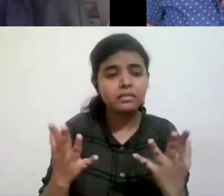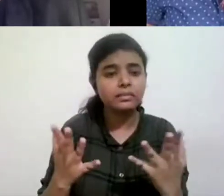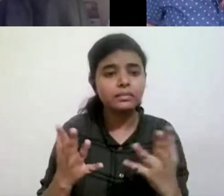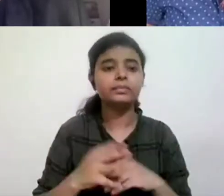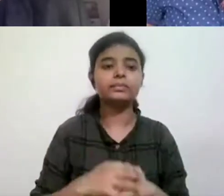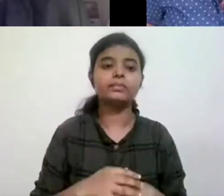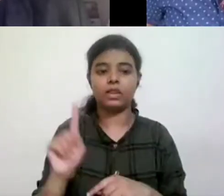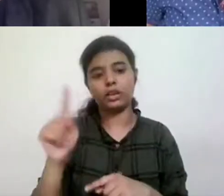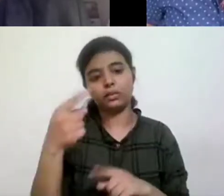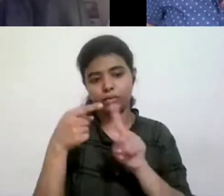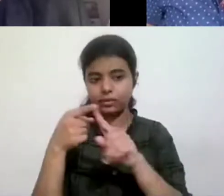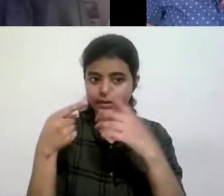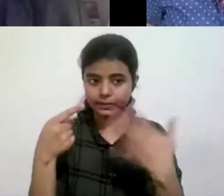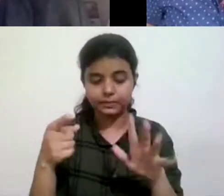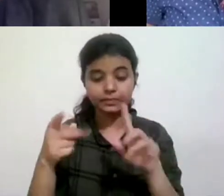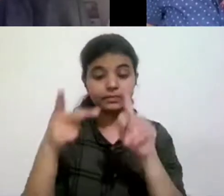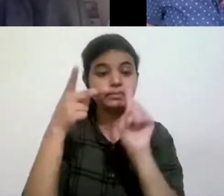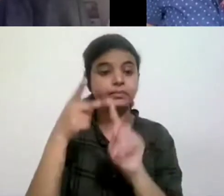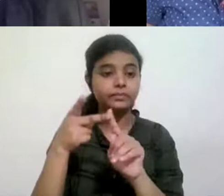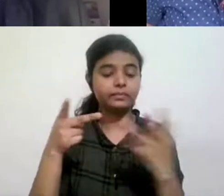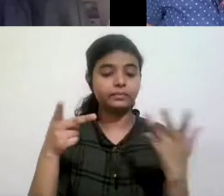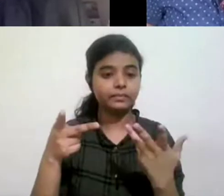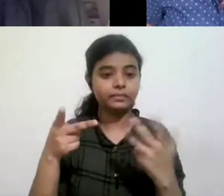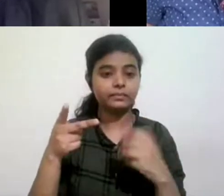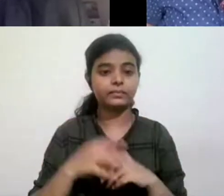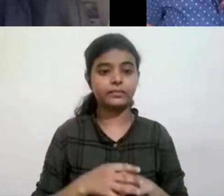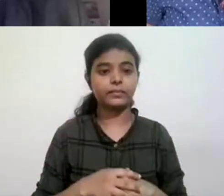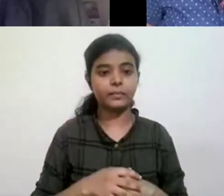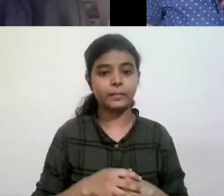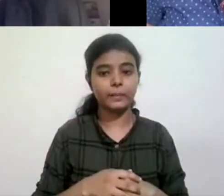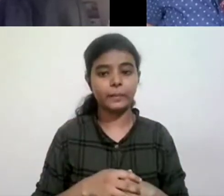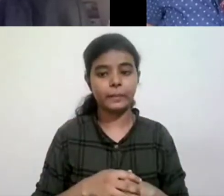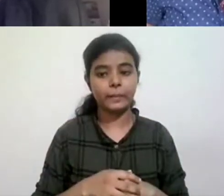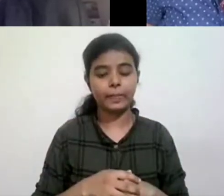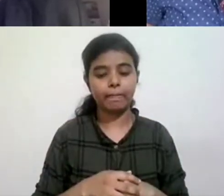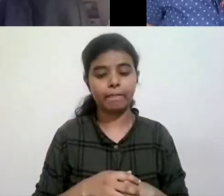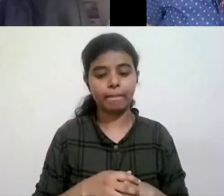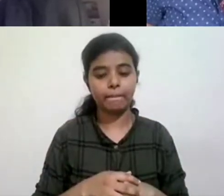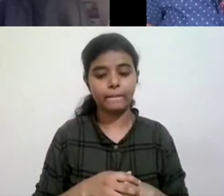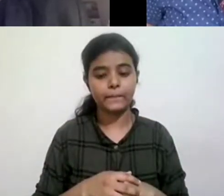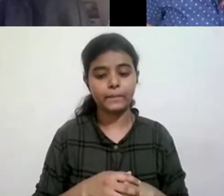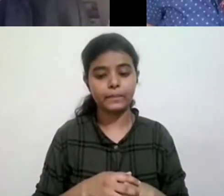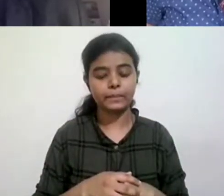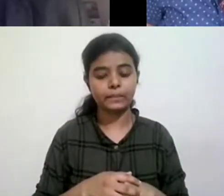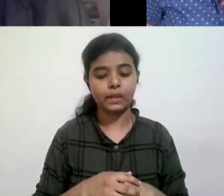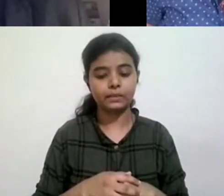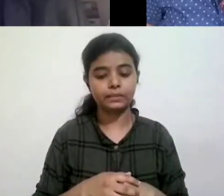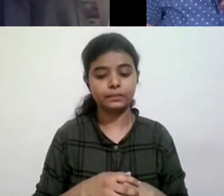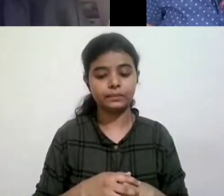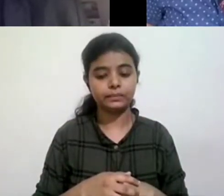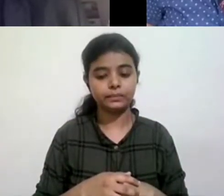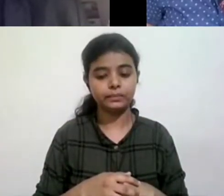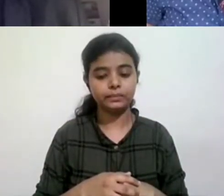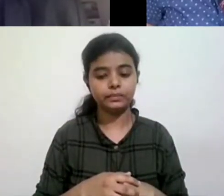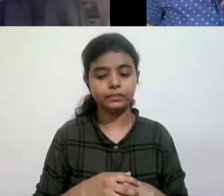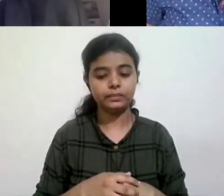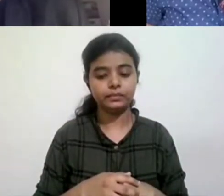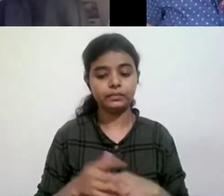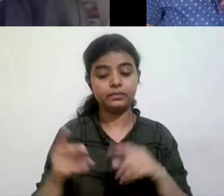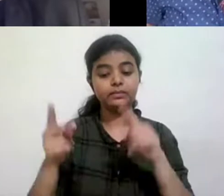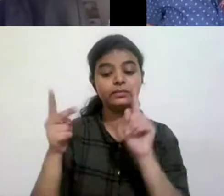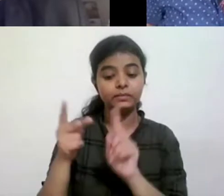this is first question. And second question, uh, is to do with, uh, one of the